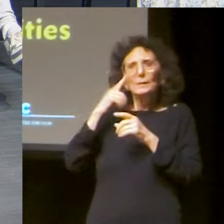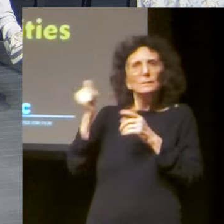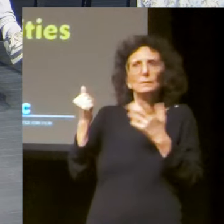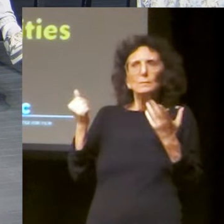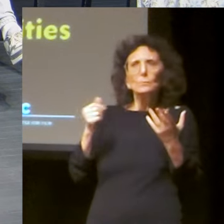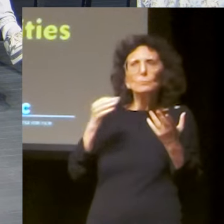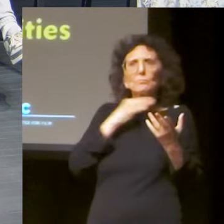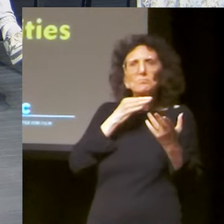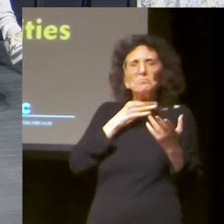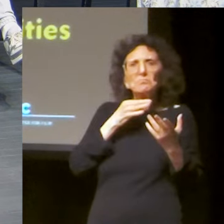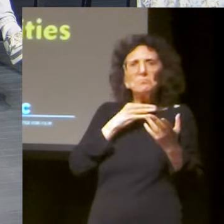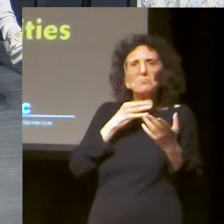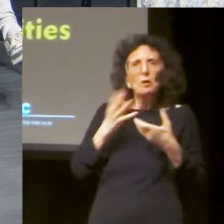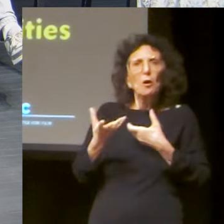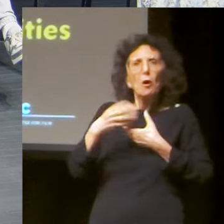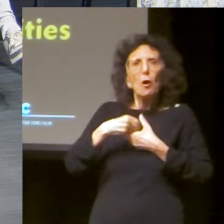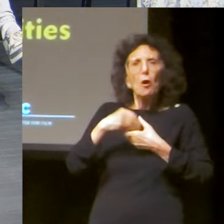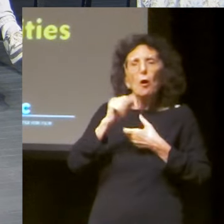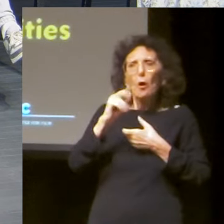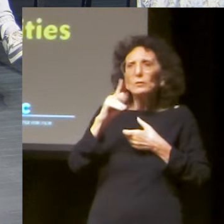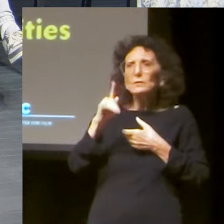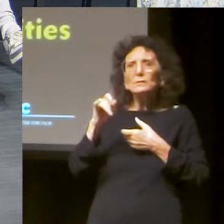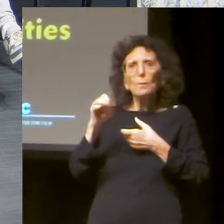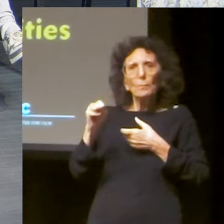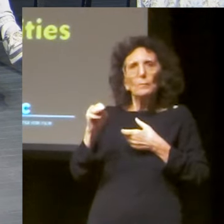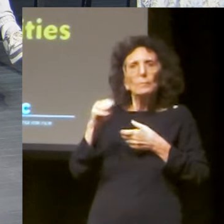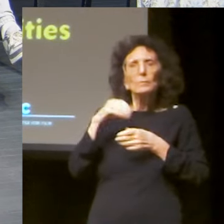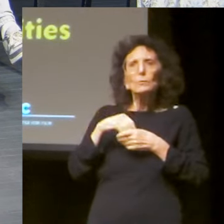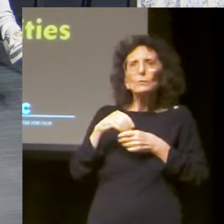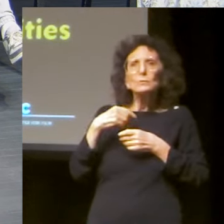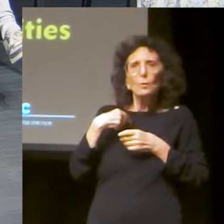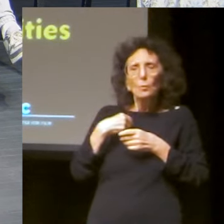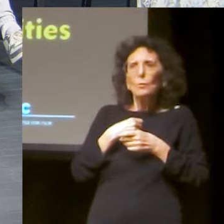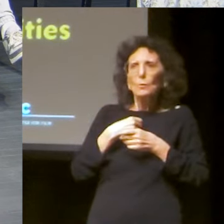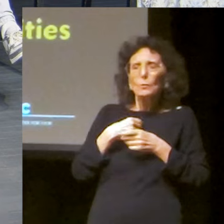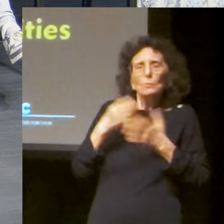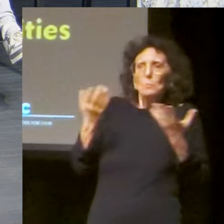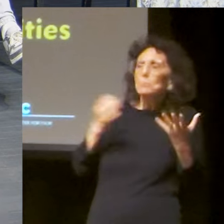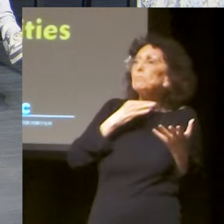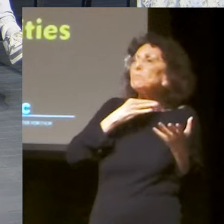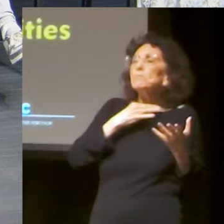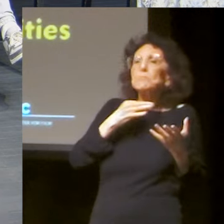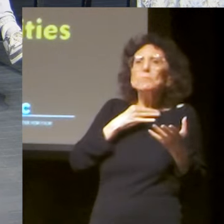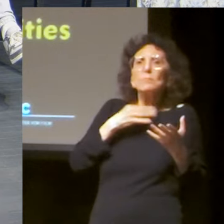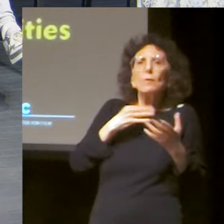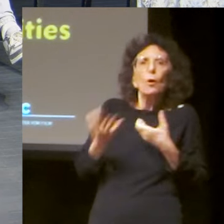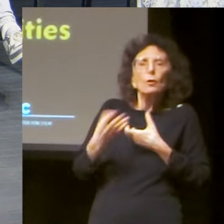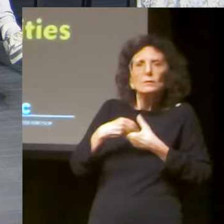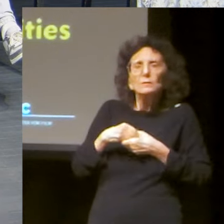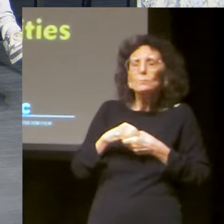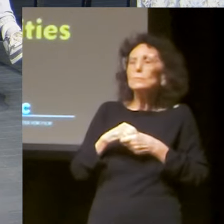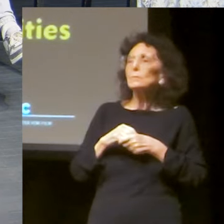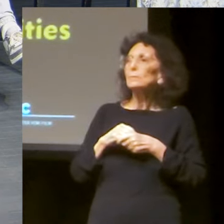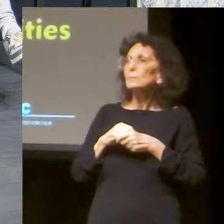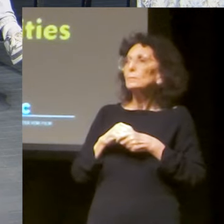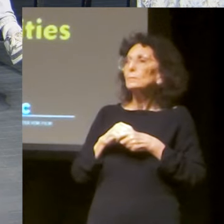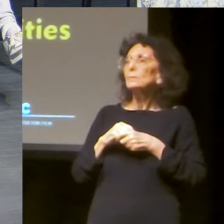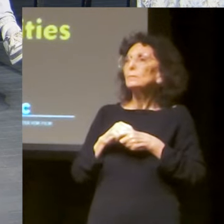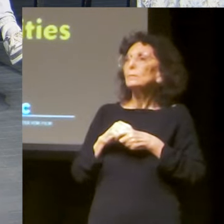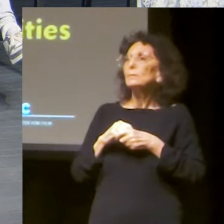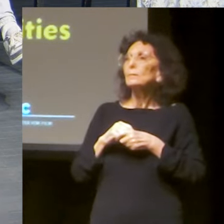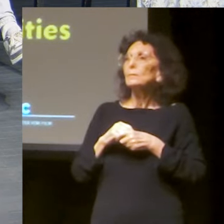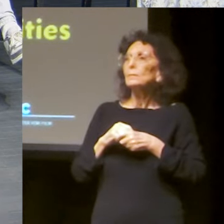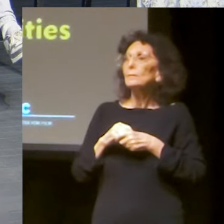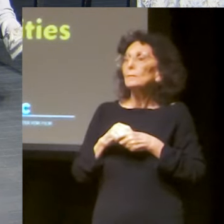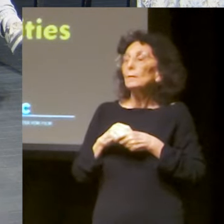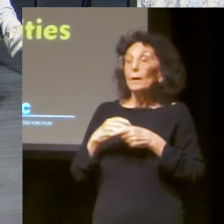and to sort of kind of start from the same place that, that you did. You know, there was the curiosity about, uh, autism is a